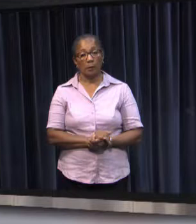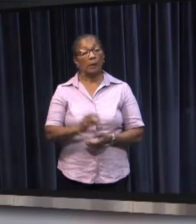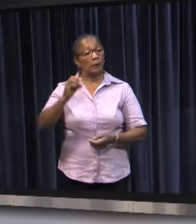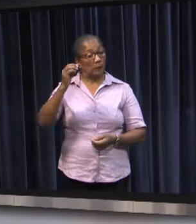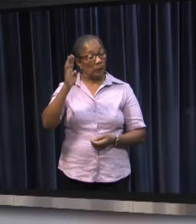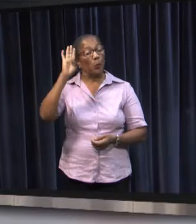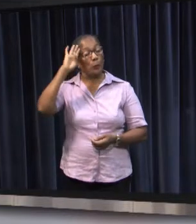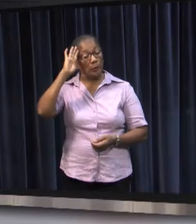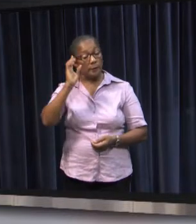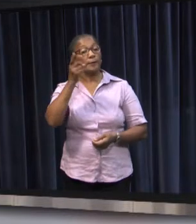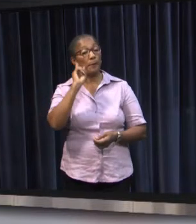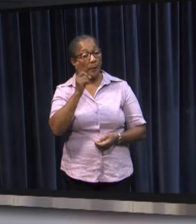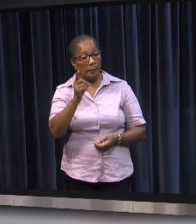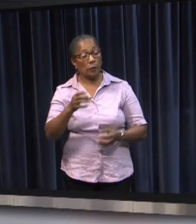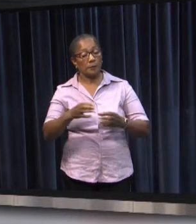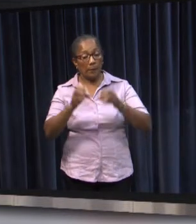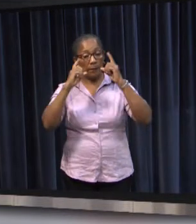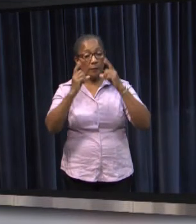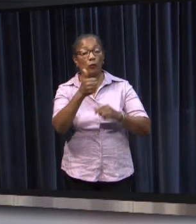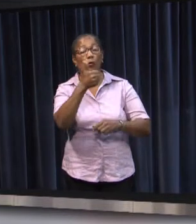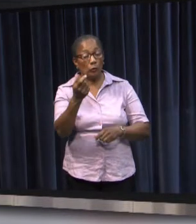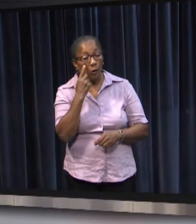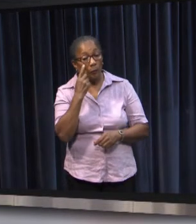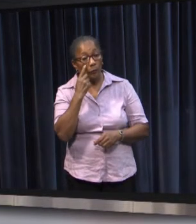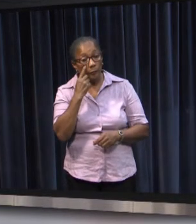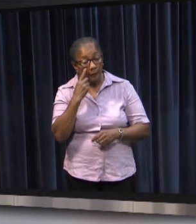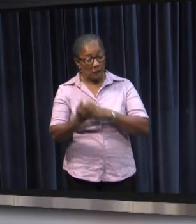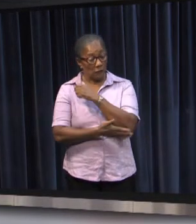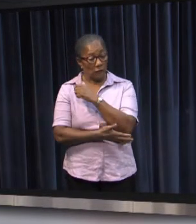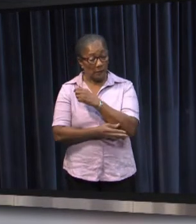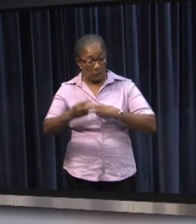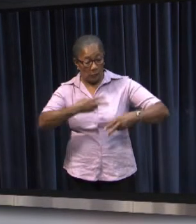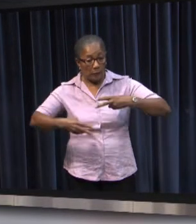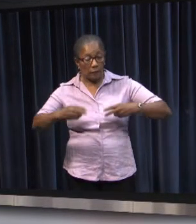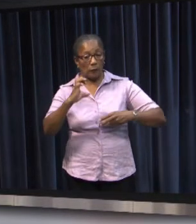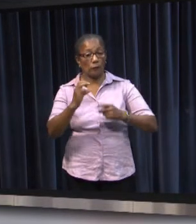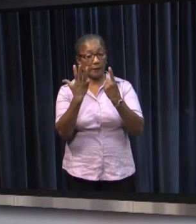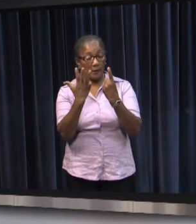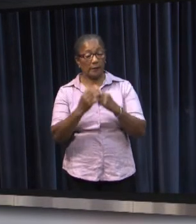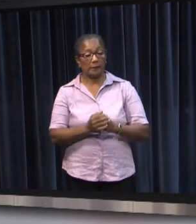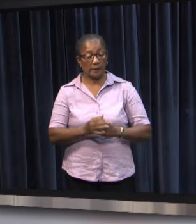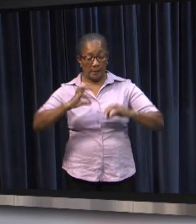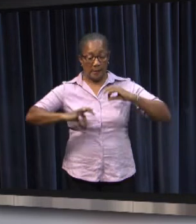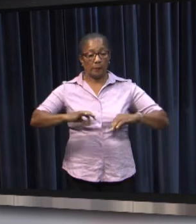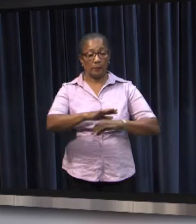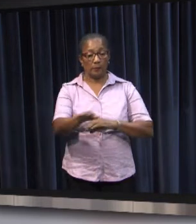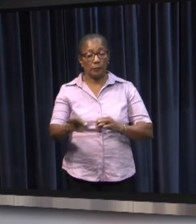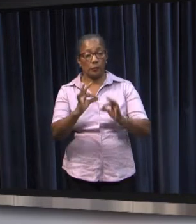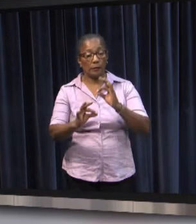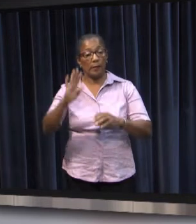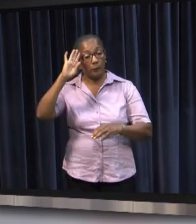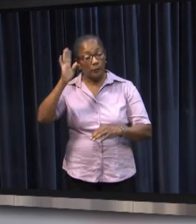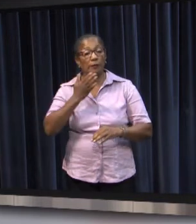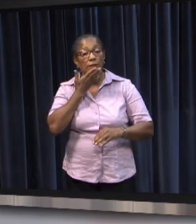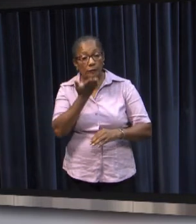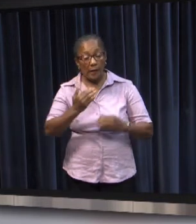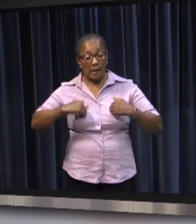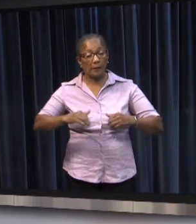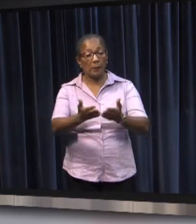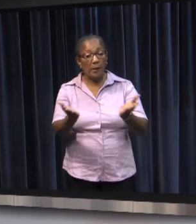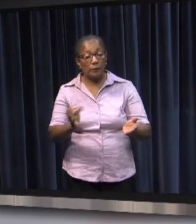And at last, the police warns society to be alert for fake COVID-19 inspectors. The Ministry